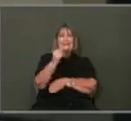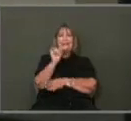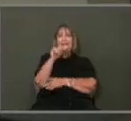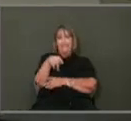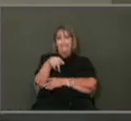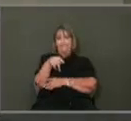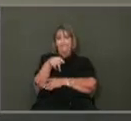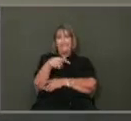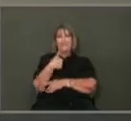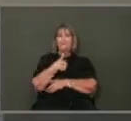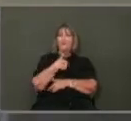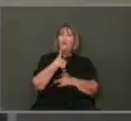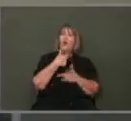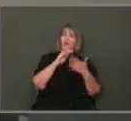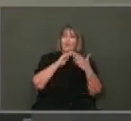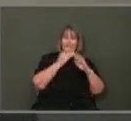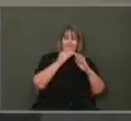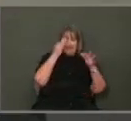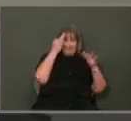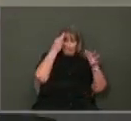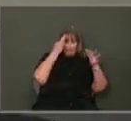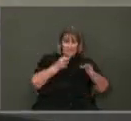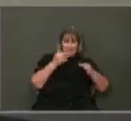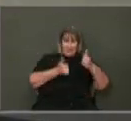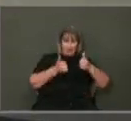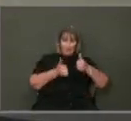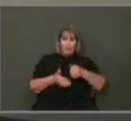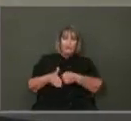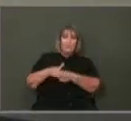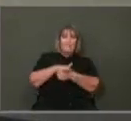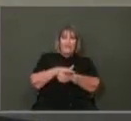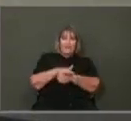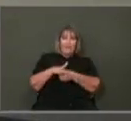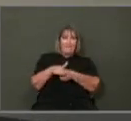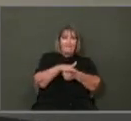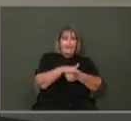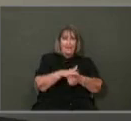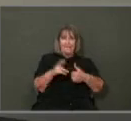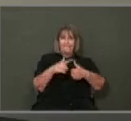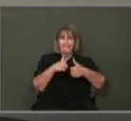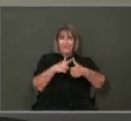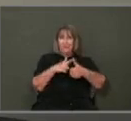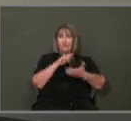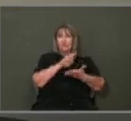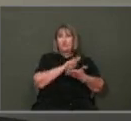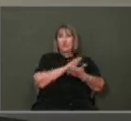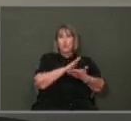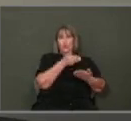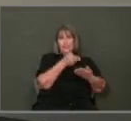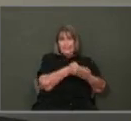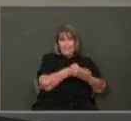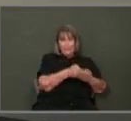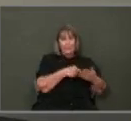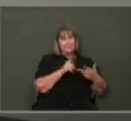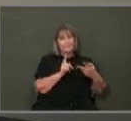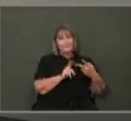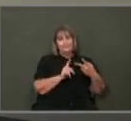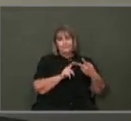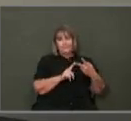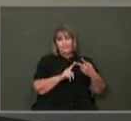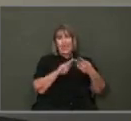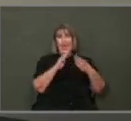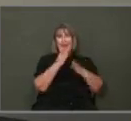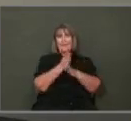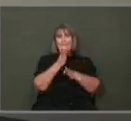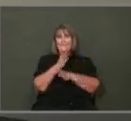gaps we're going to fill in first with that $21 million. It is around schools. It is around bus stops. It